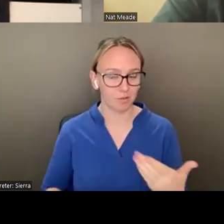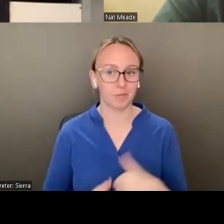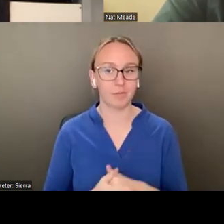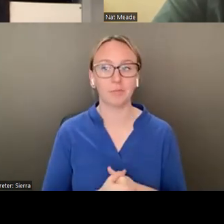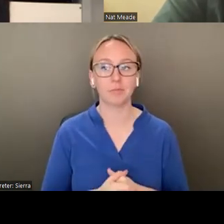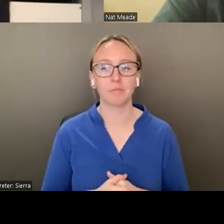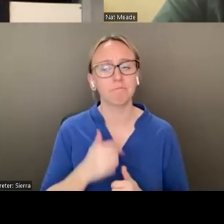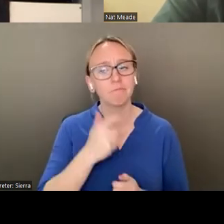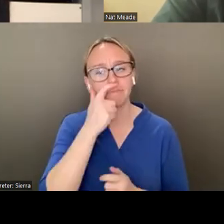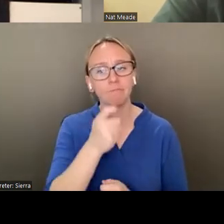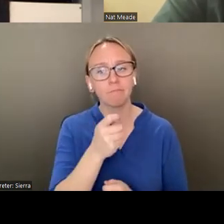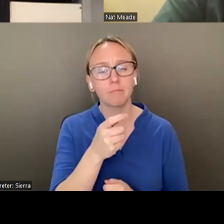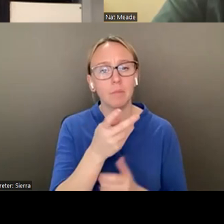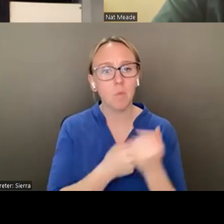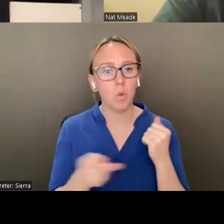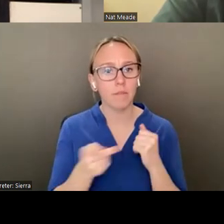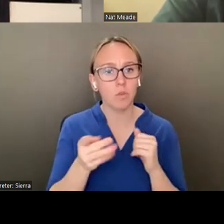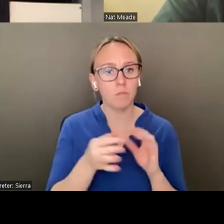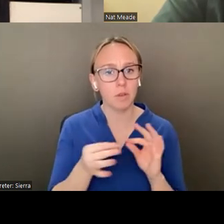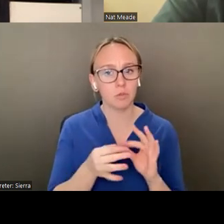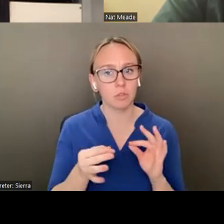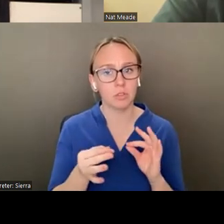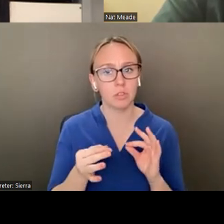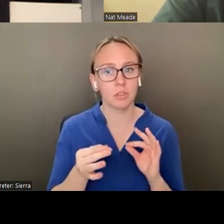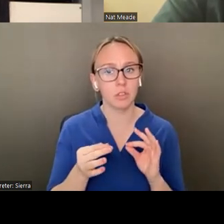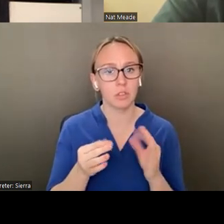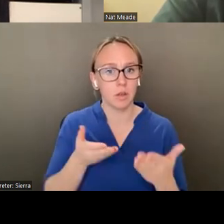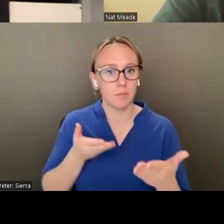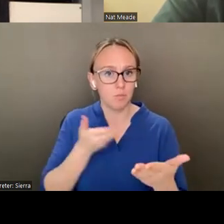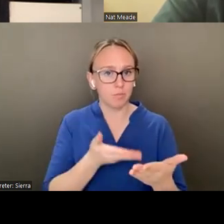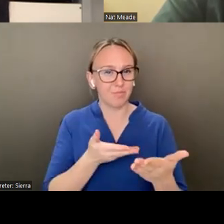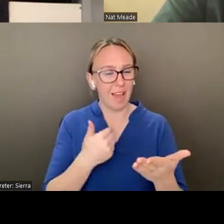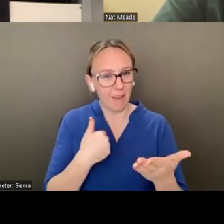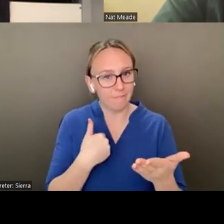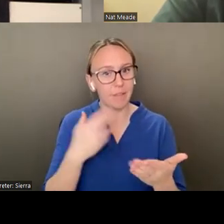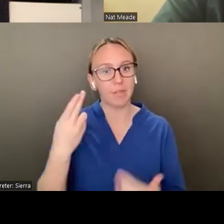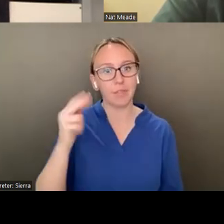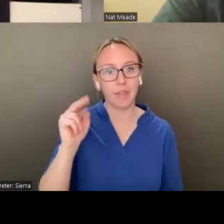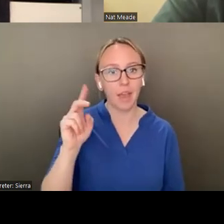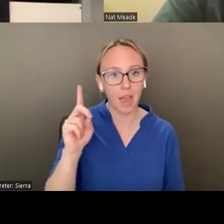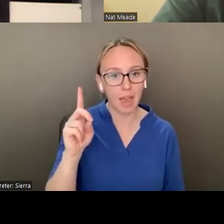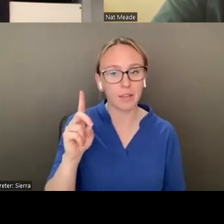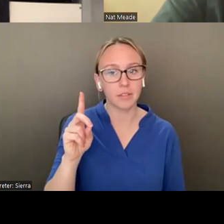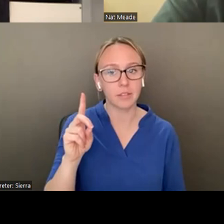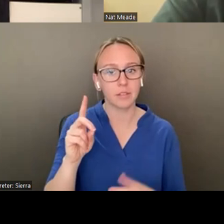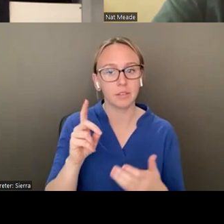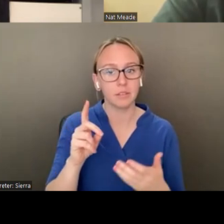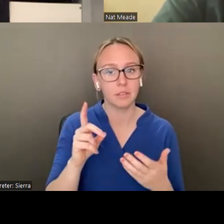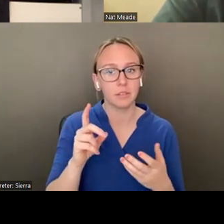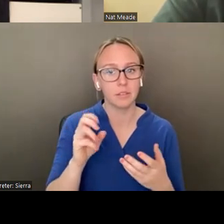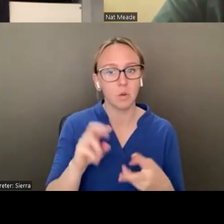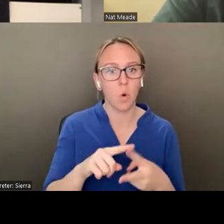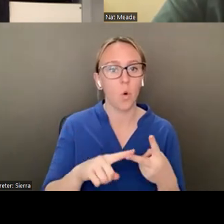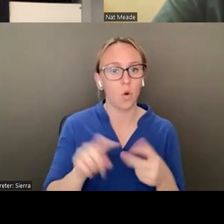hear you both talk about the presence of the hand and or labor and how that is